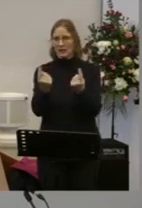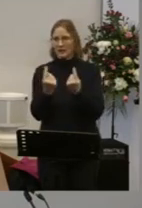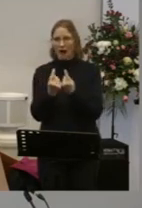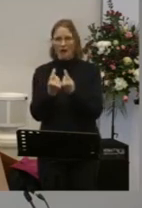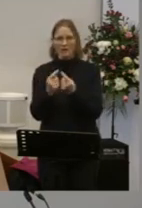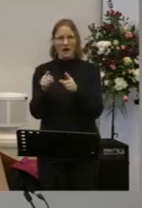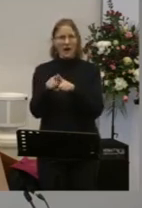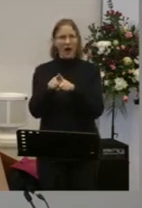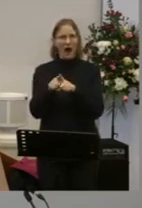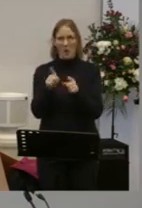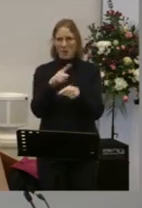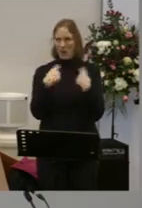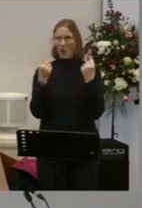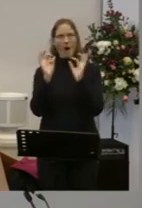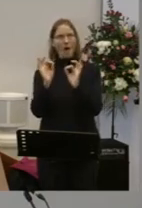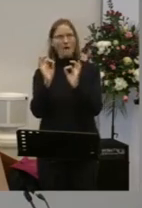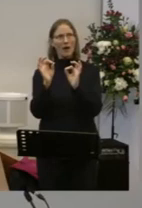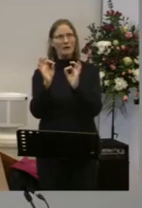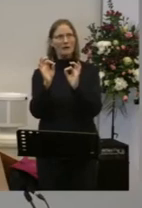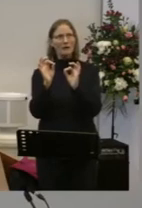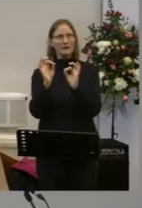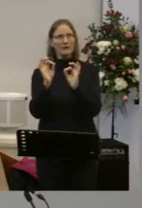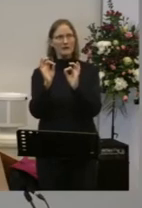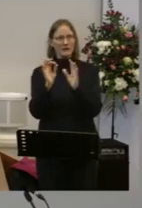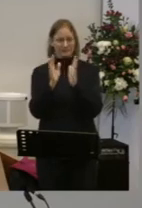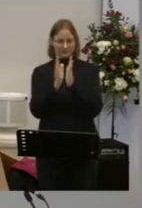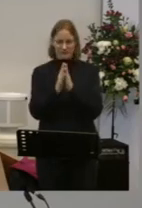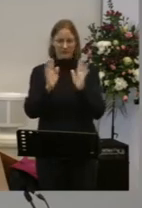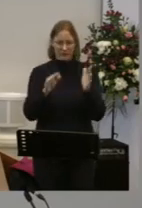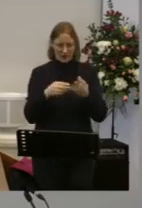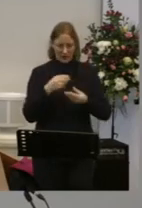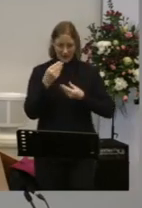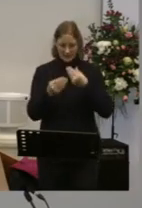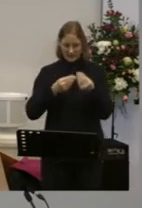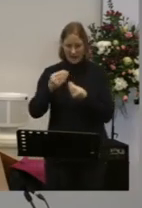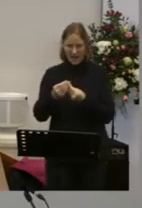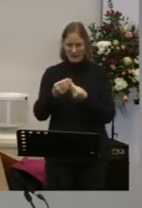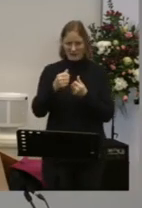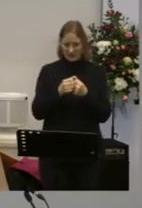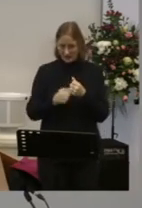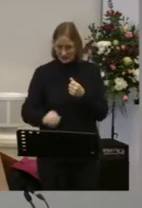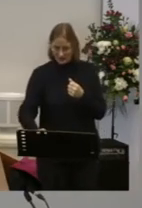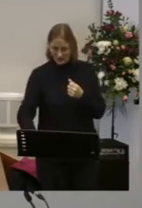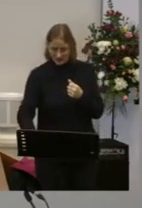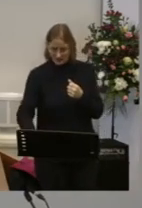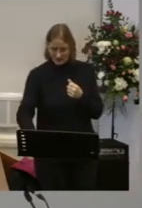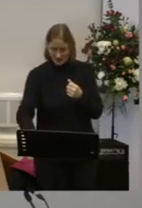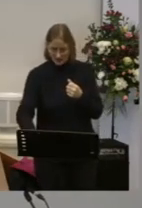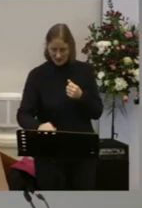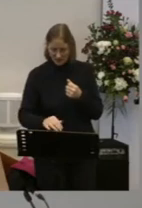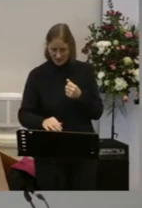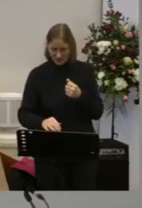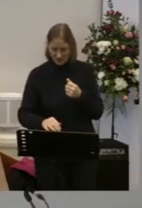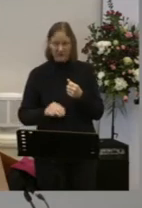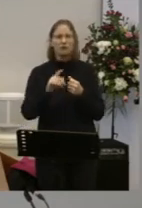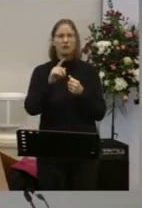There's There's a Christian author and preacher Called Tim Keller Who I'm an enormous fan of He He has a great analogy for this He